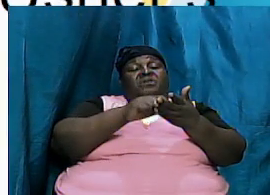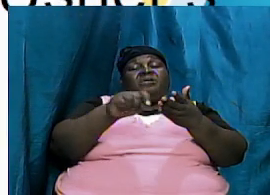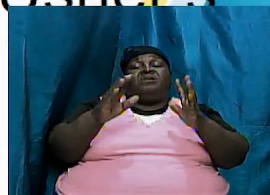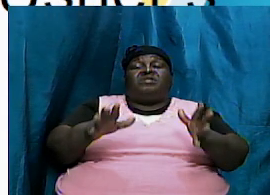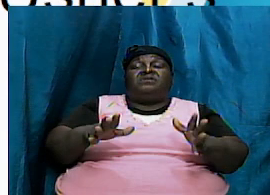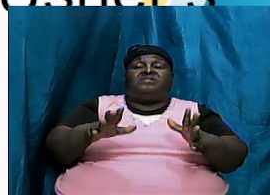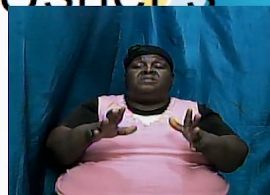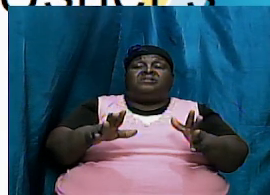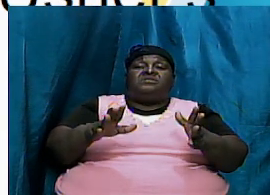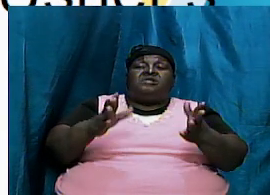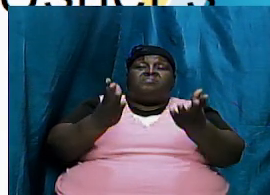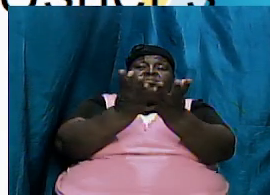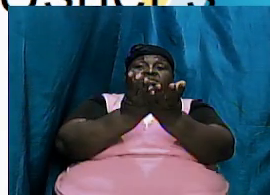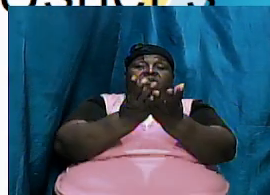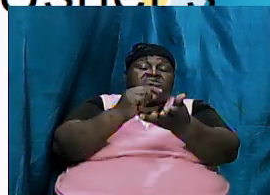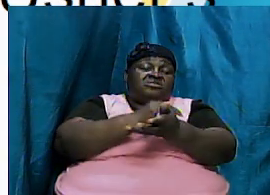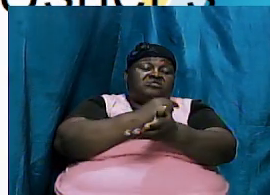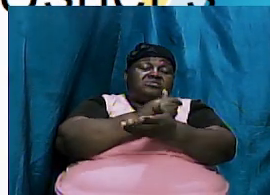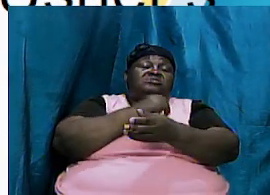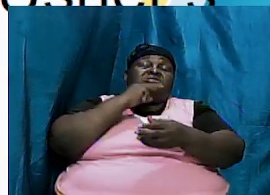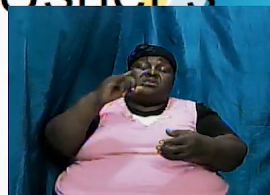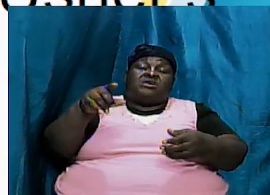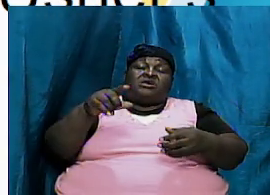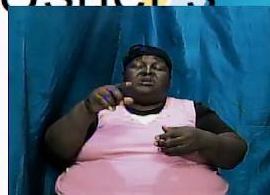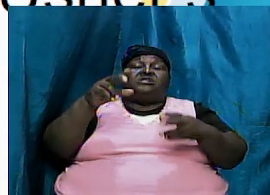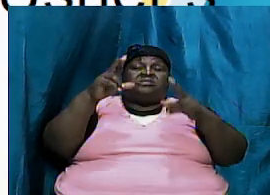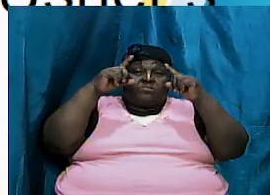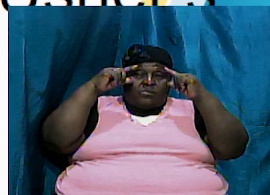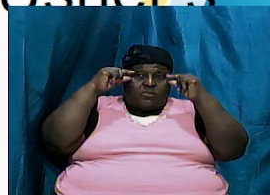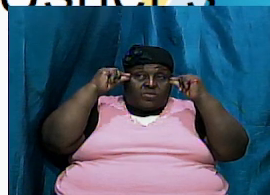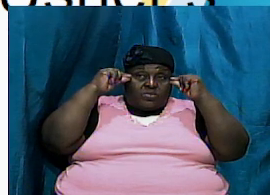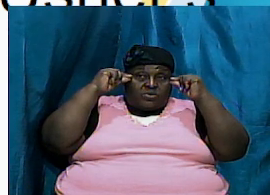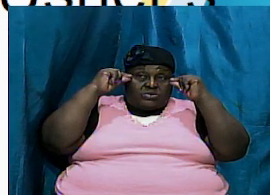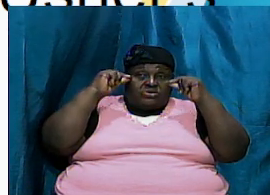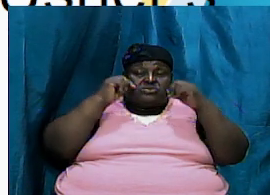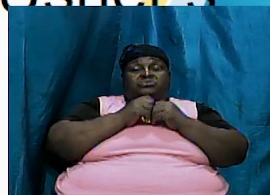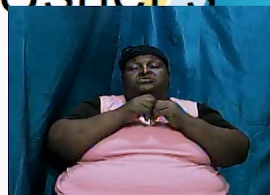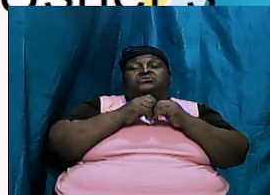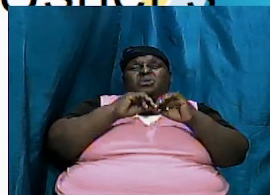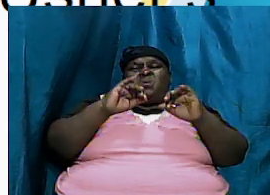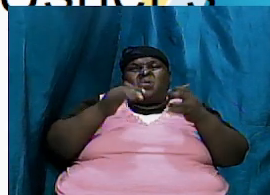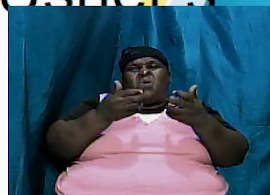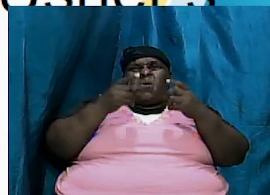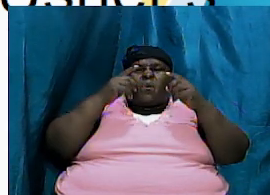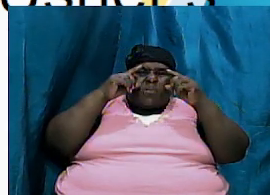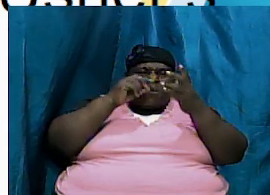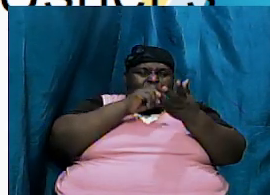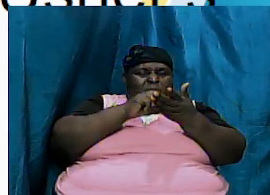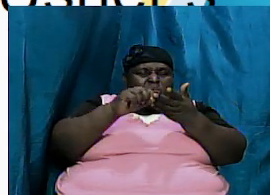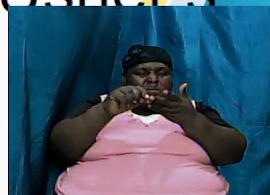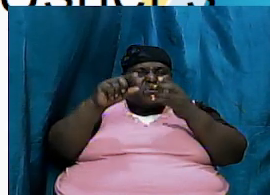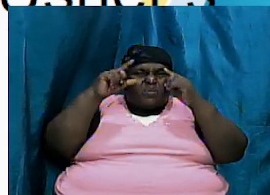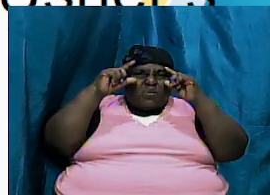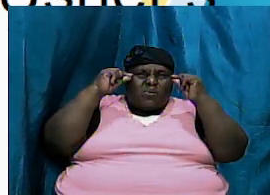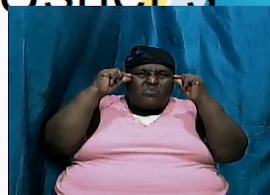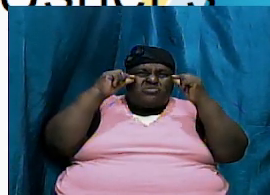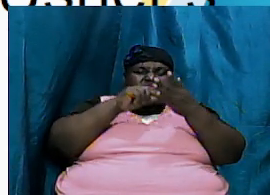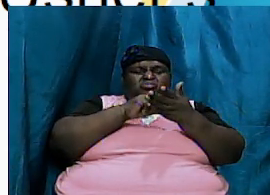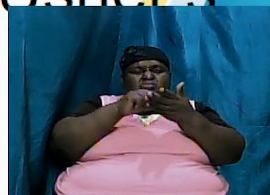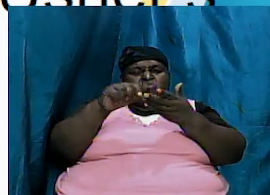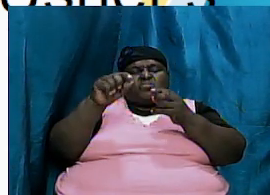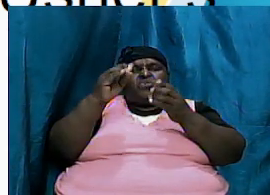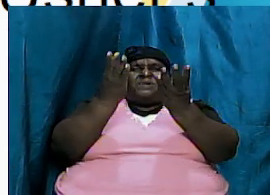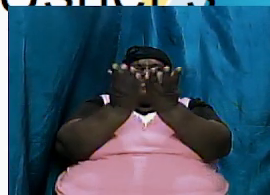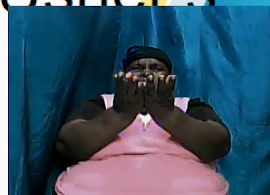Genesis is Moses now we can go into a discussion as to how could Moses write the book of